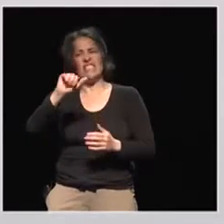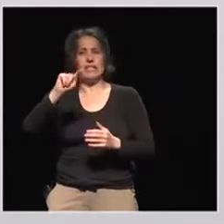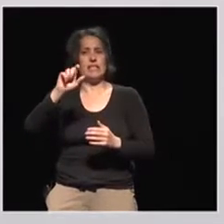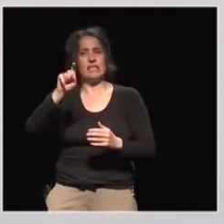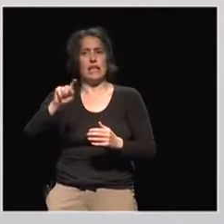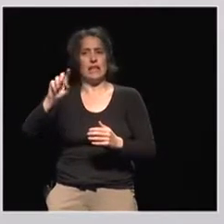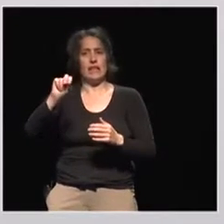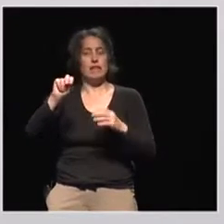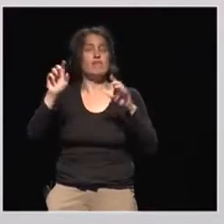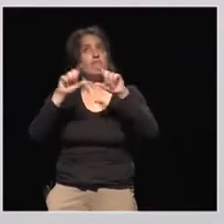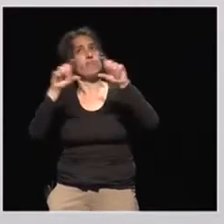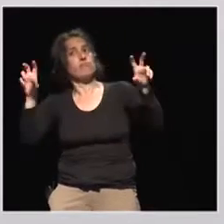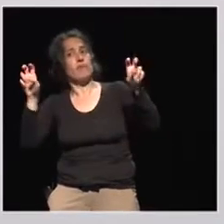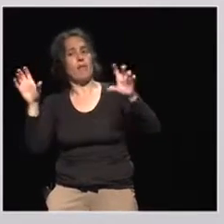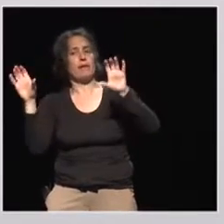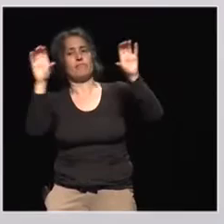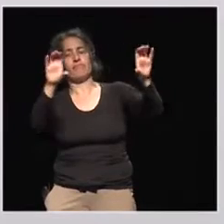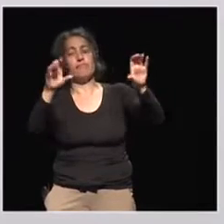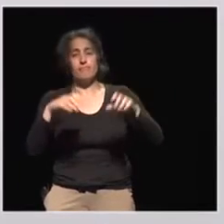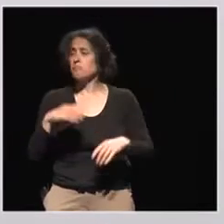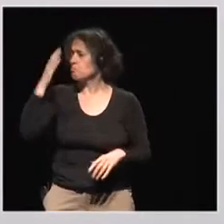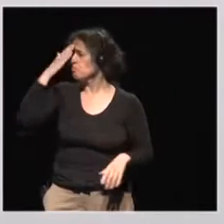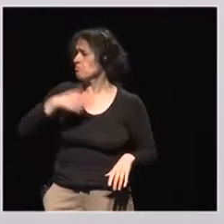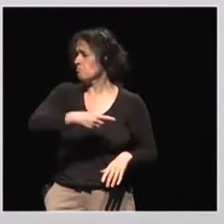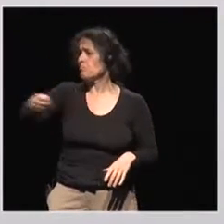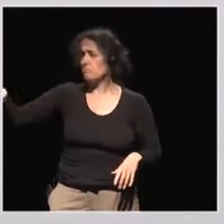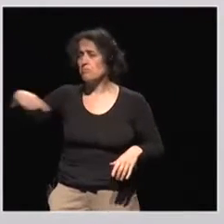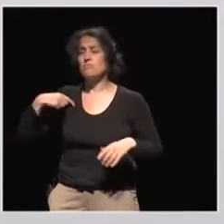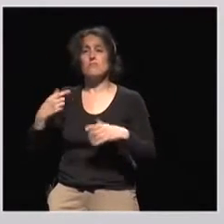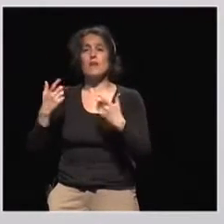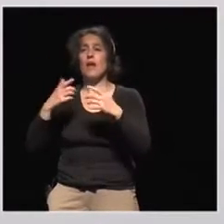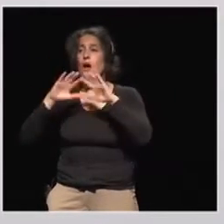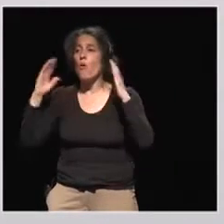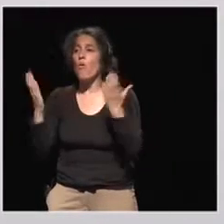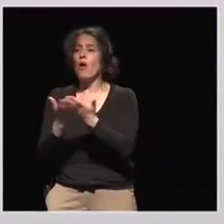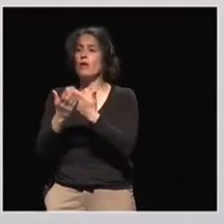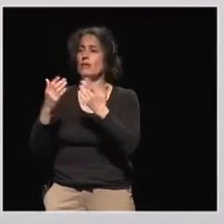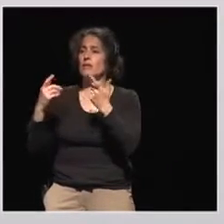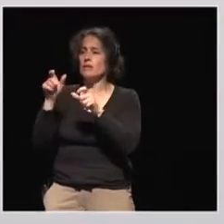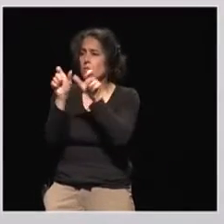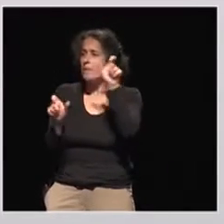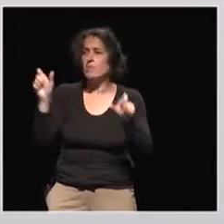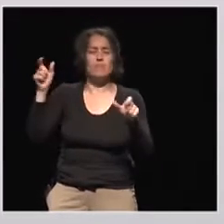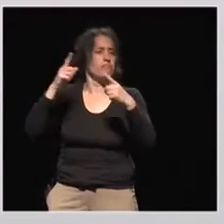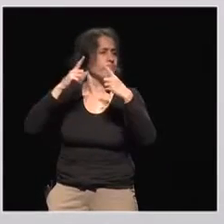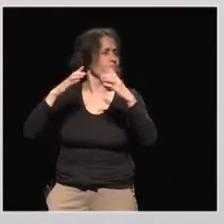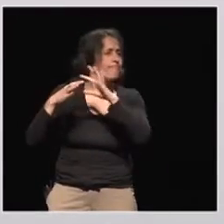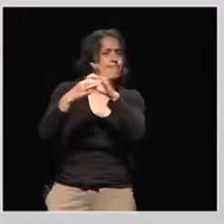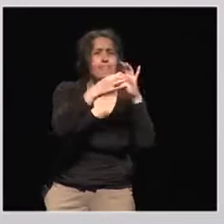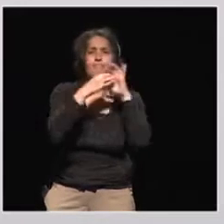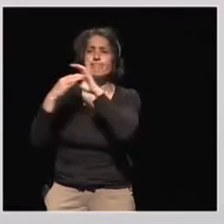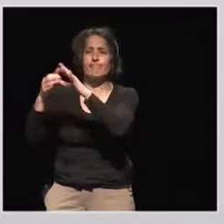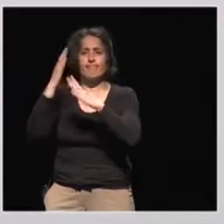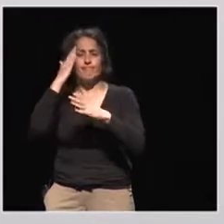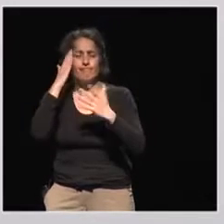challenges humanity is facing, we are all facing together, global citizenship and global citizenship education is, we